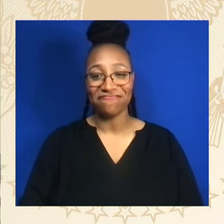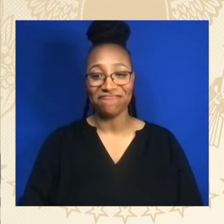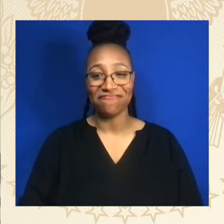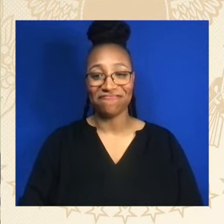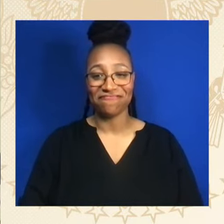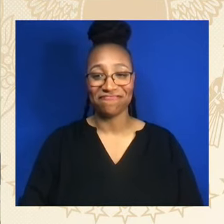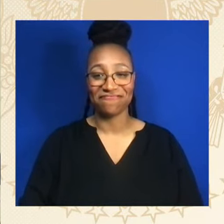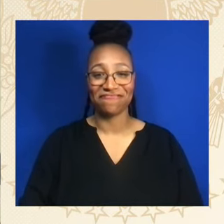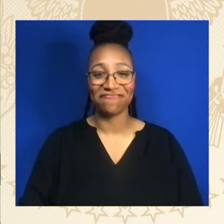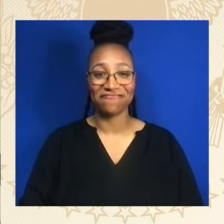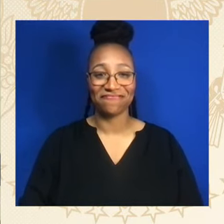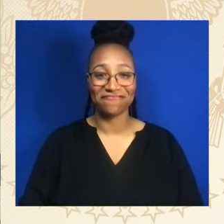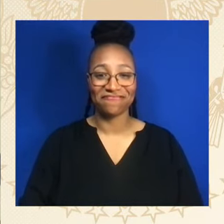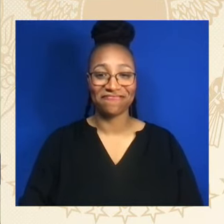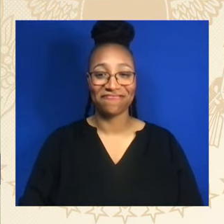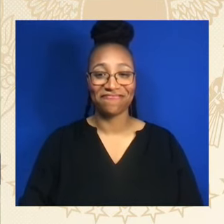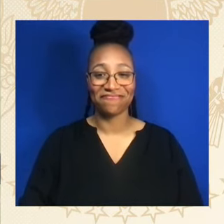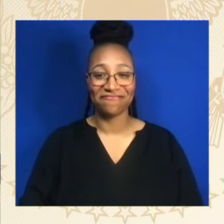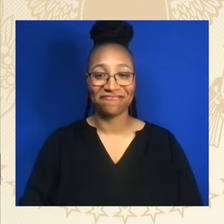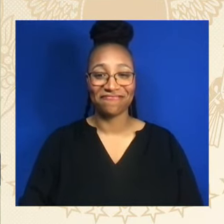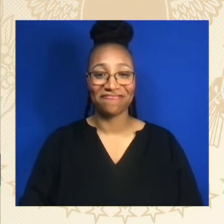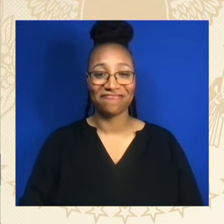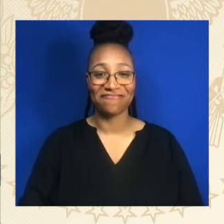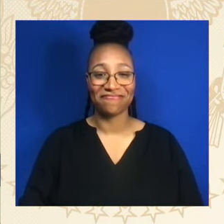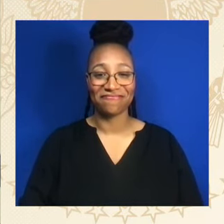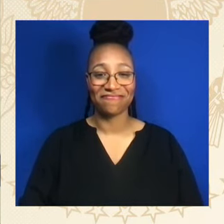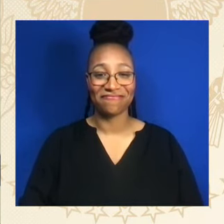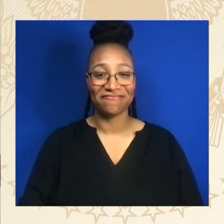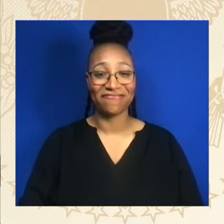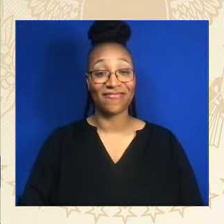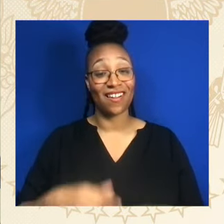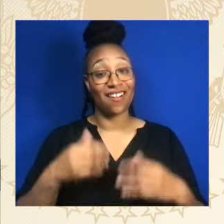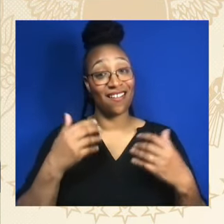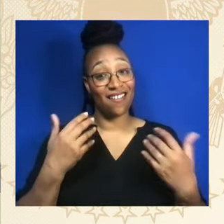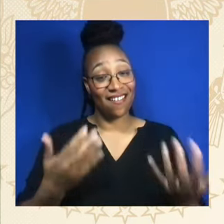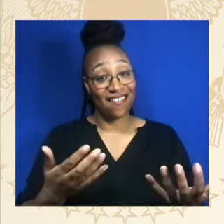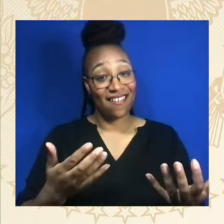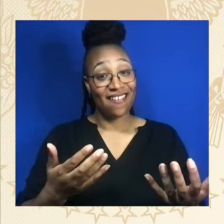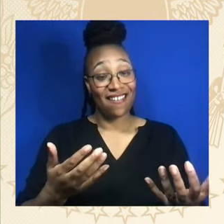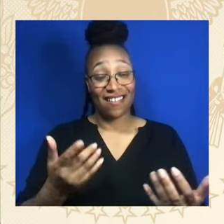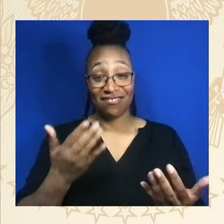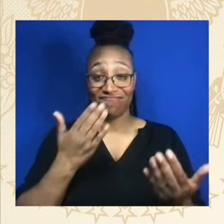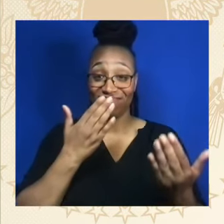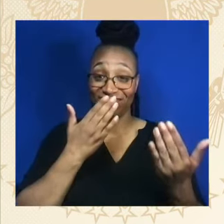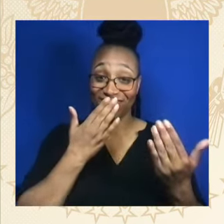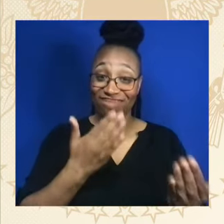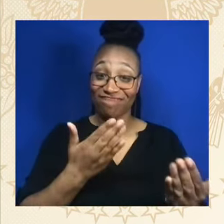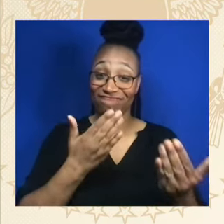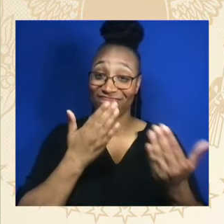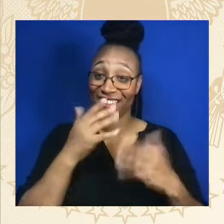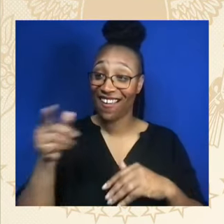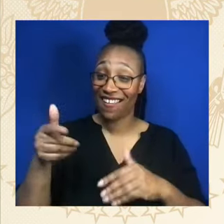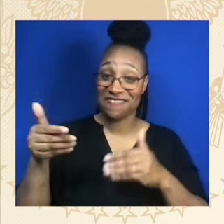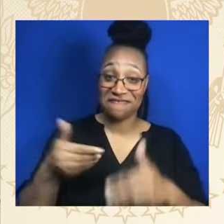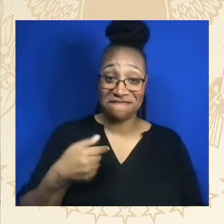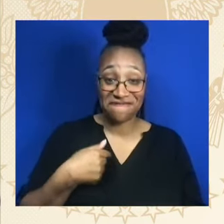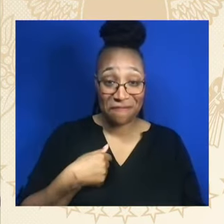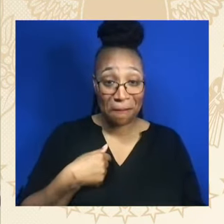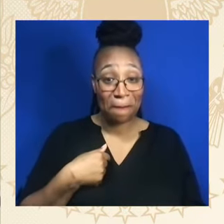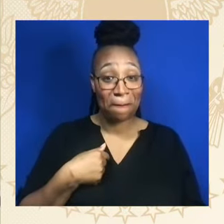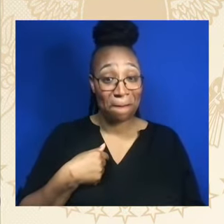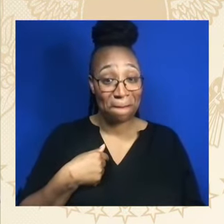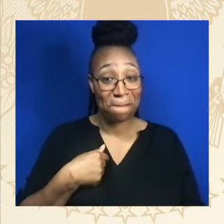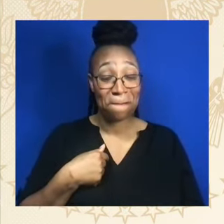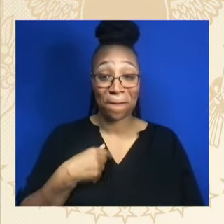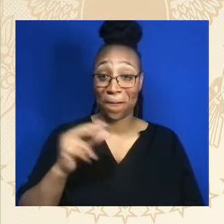Well, thank you for that introduction. I want to thank Doug and Kamala. You know, Jill, my wife,